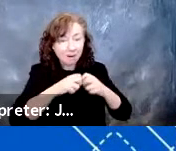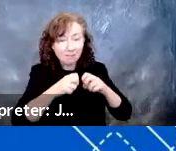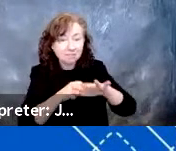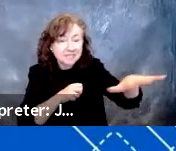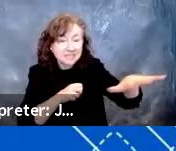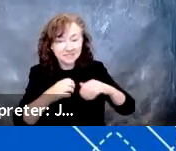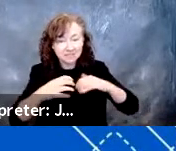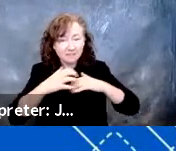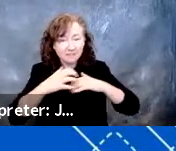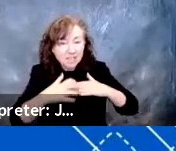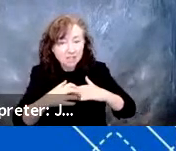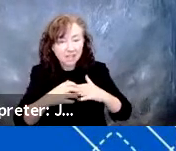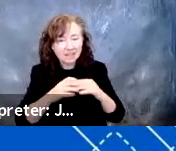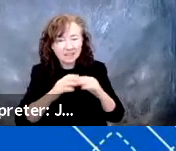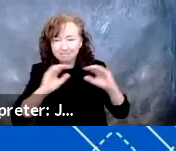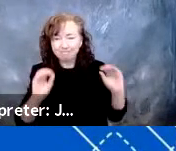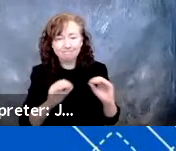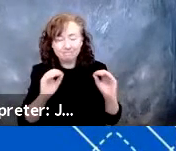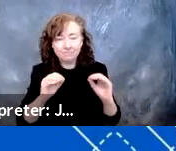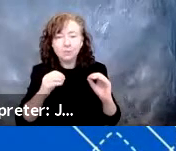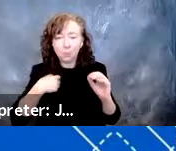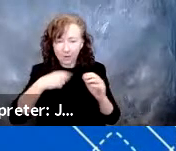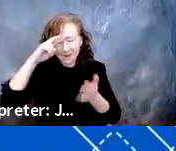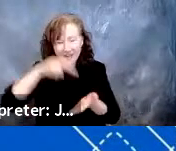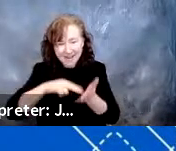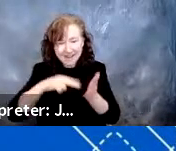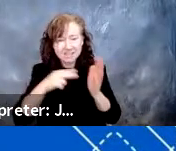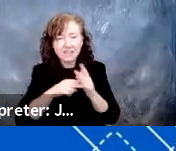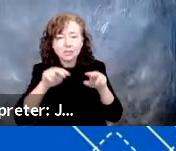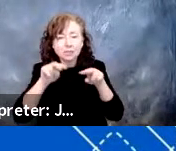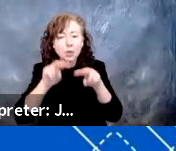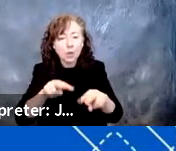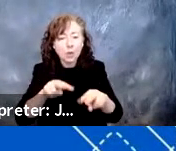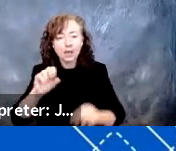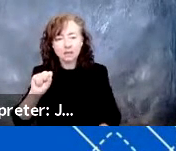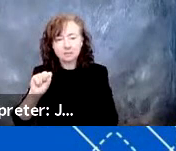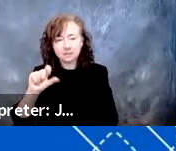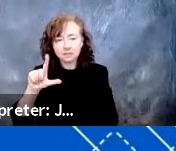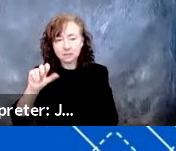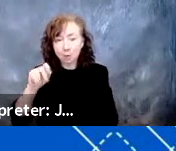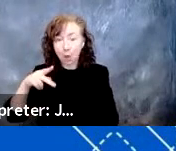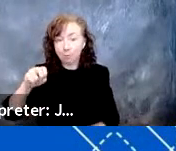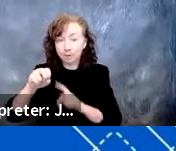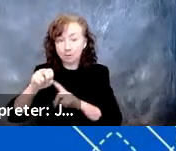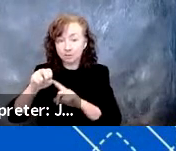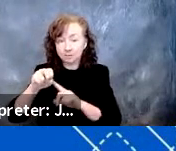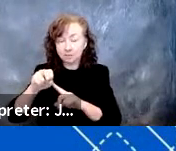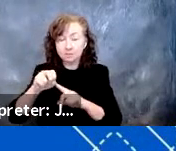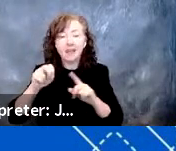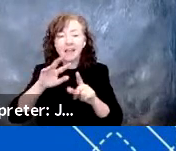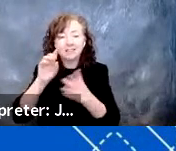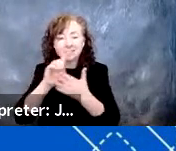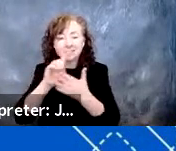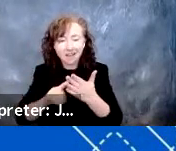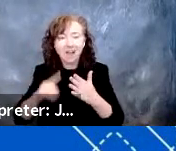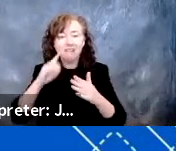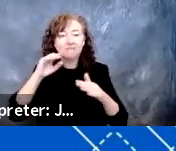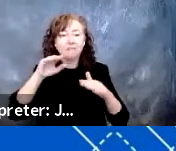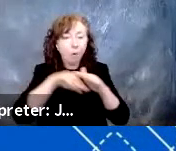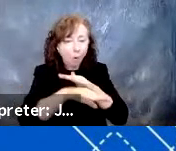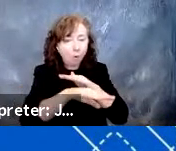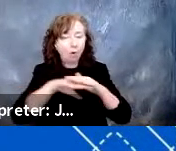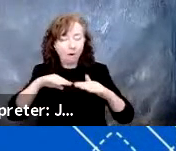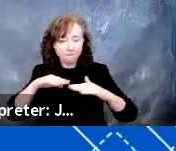specifically studying the impacts of slope and other design elements on the boarding and alighting or exiting experience.